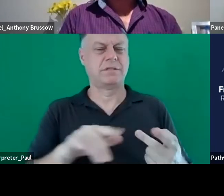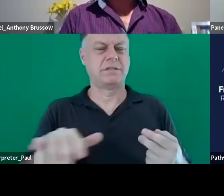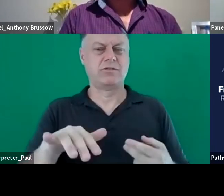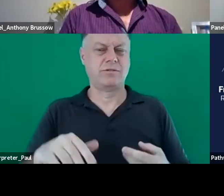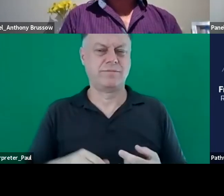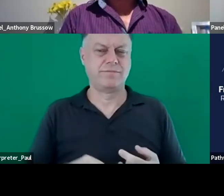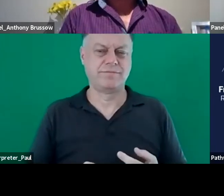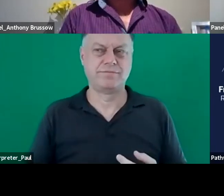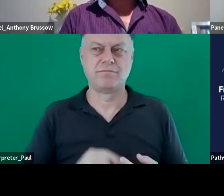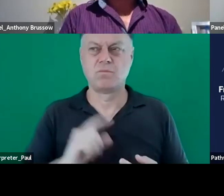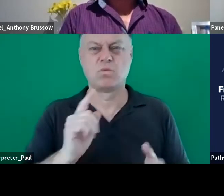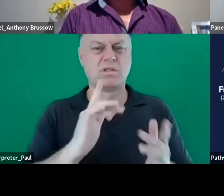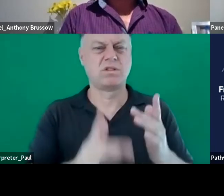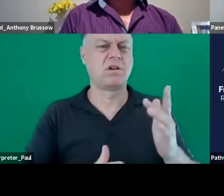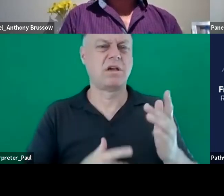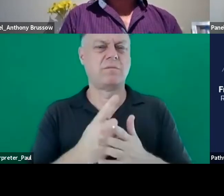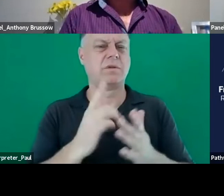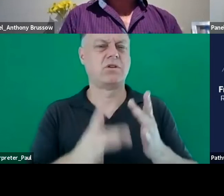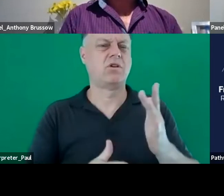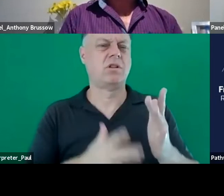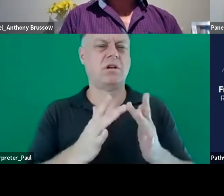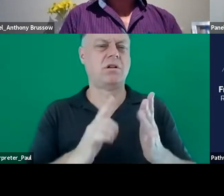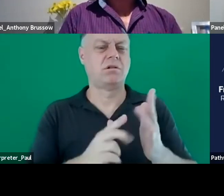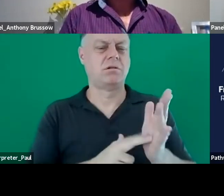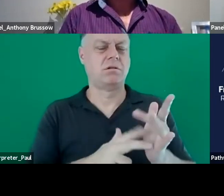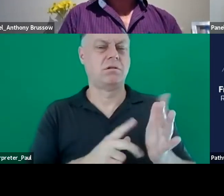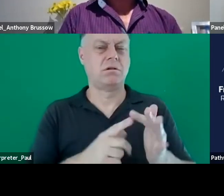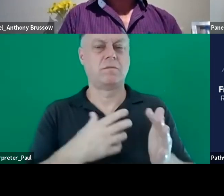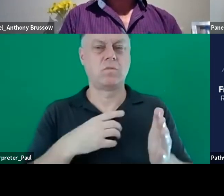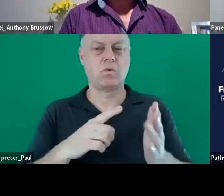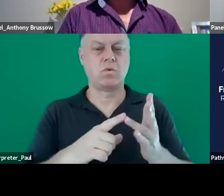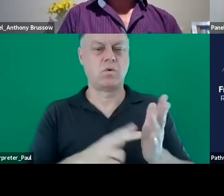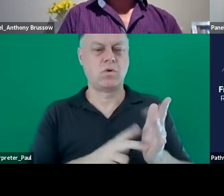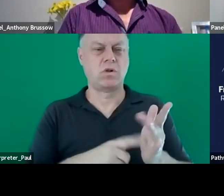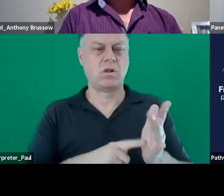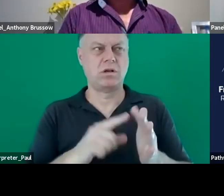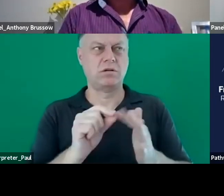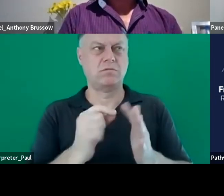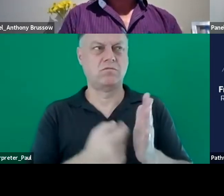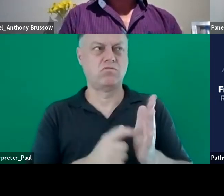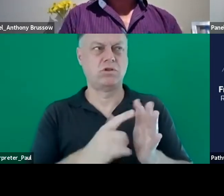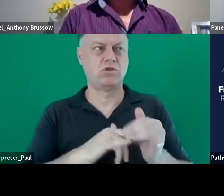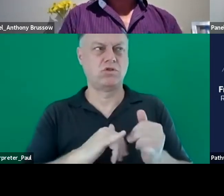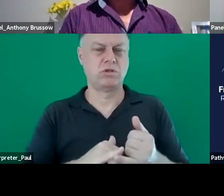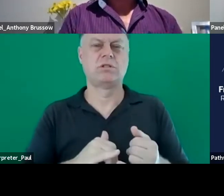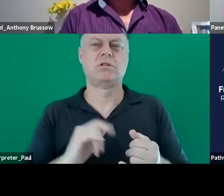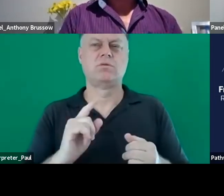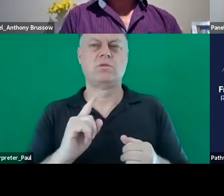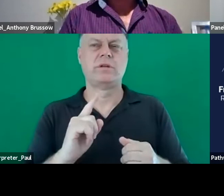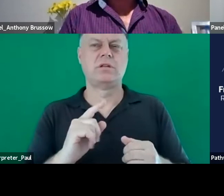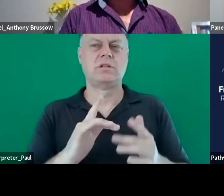the online space that there's more online predators and cyber security which can harm and impact